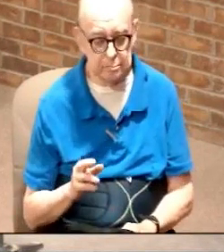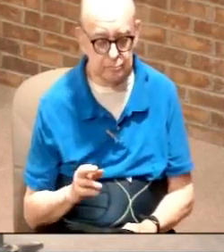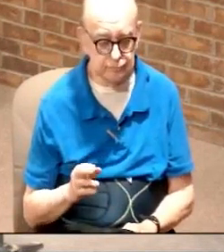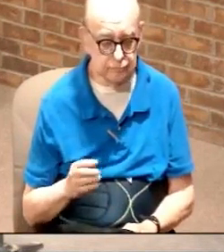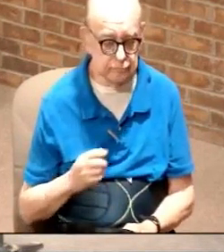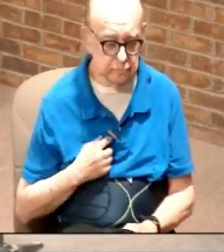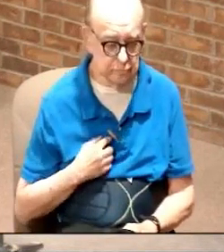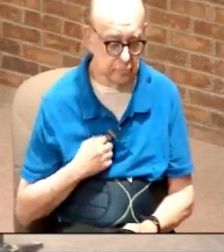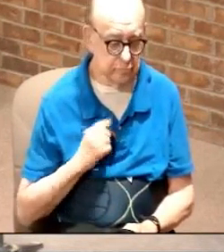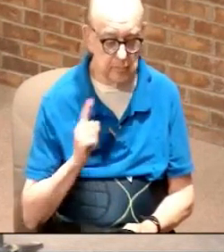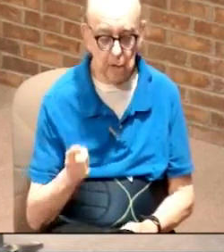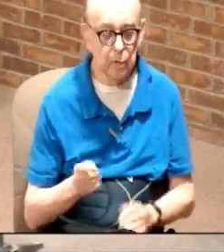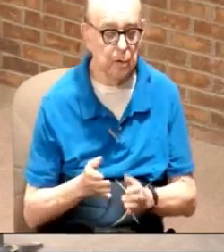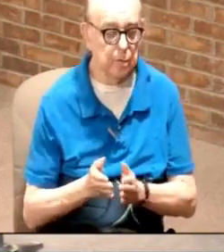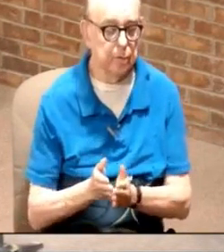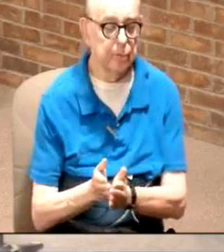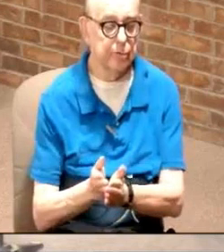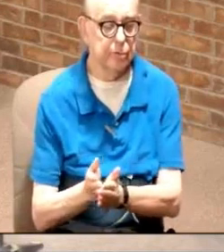I go on cruises,